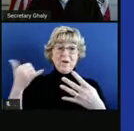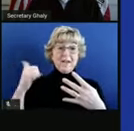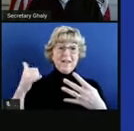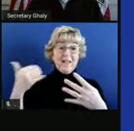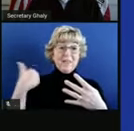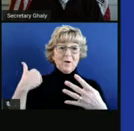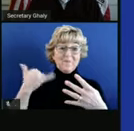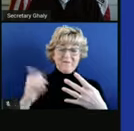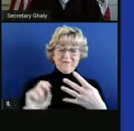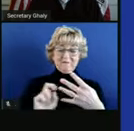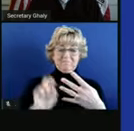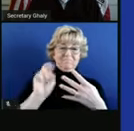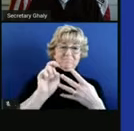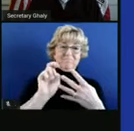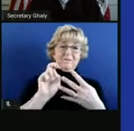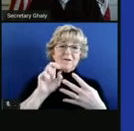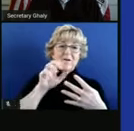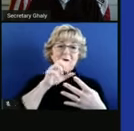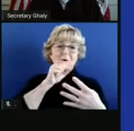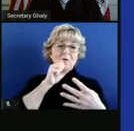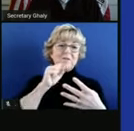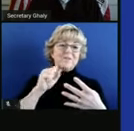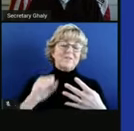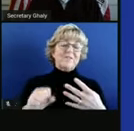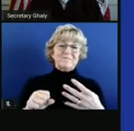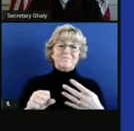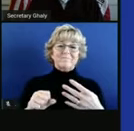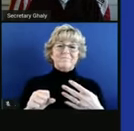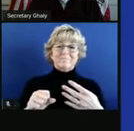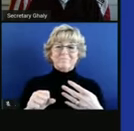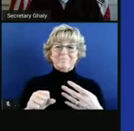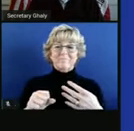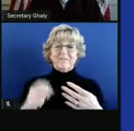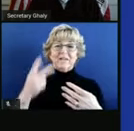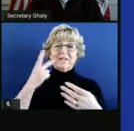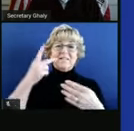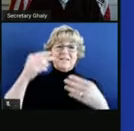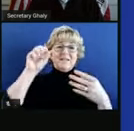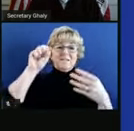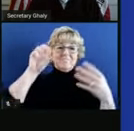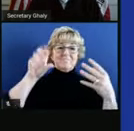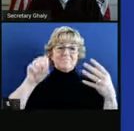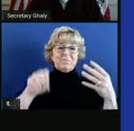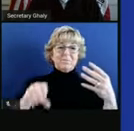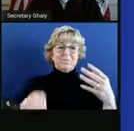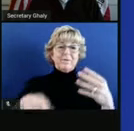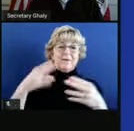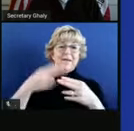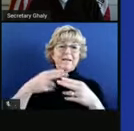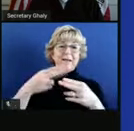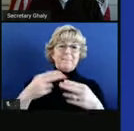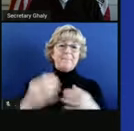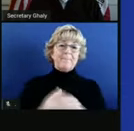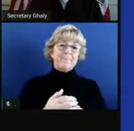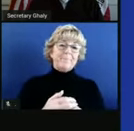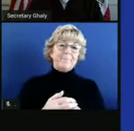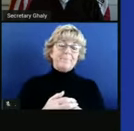orange. And so in the next slide, you'll see exactly those counties. Next slide. Great.